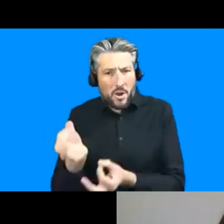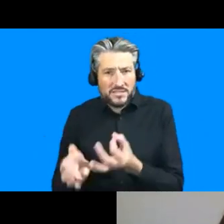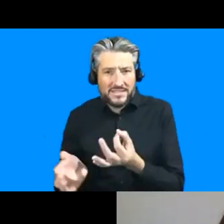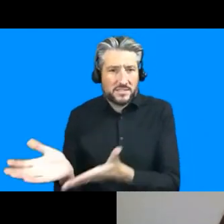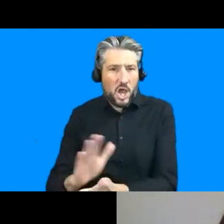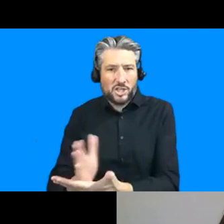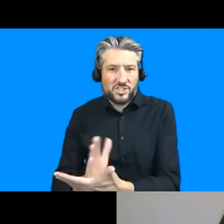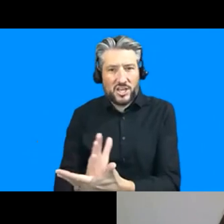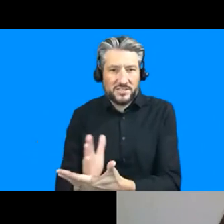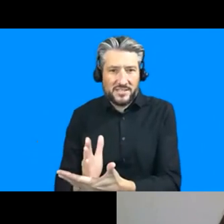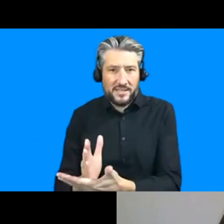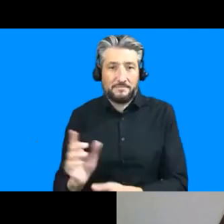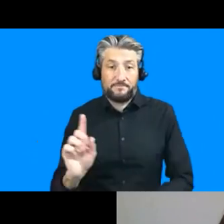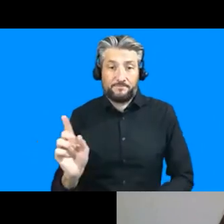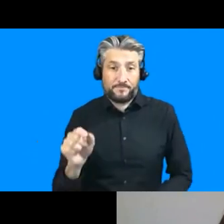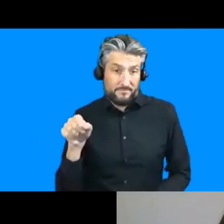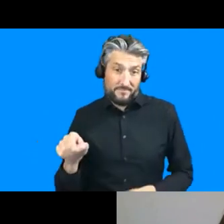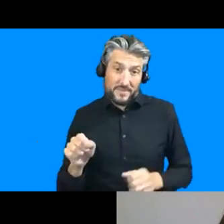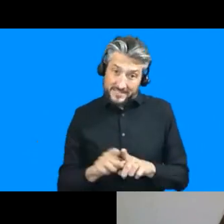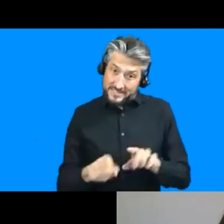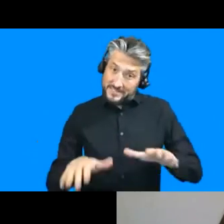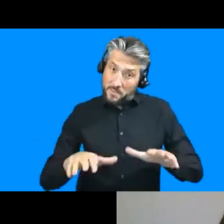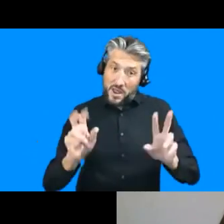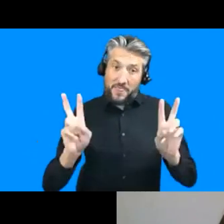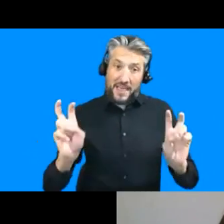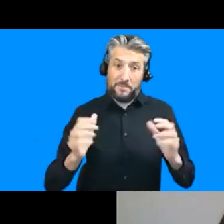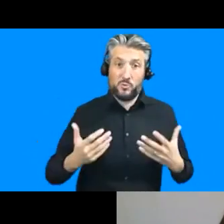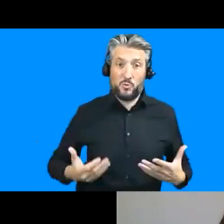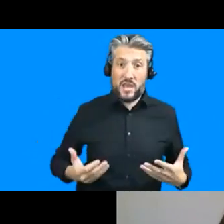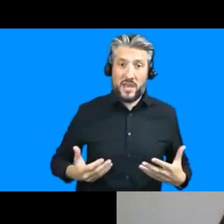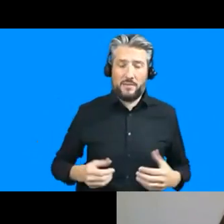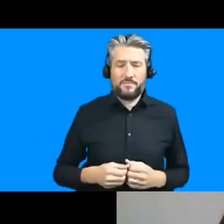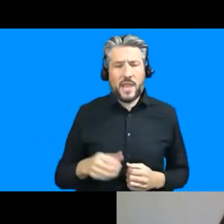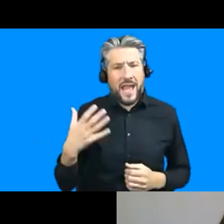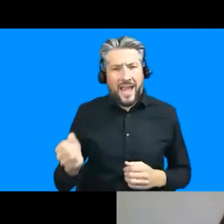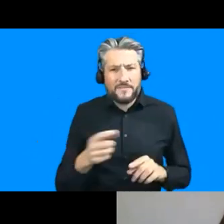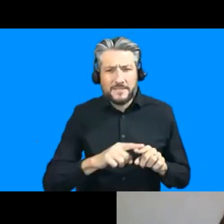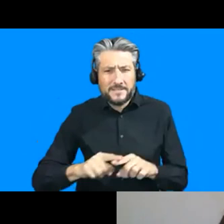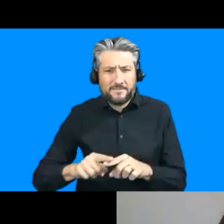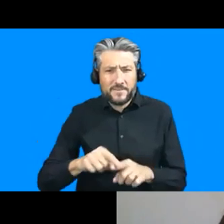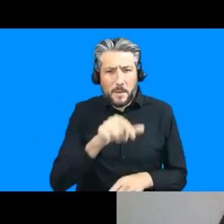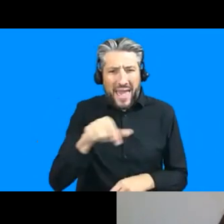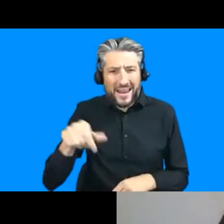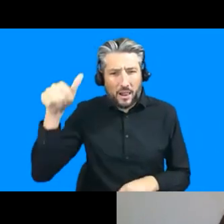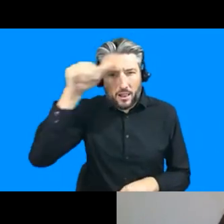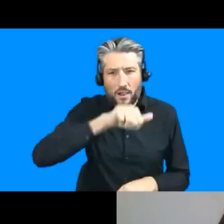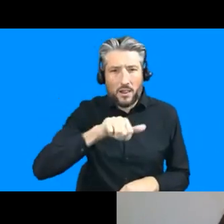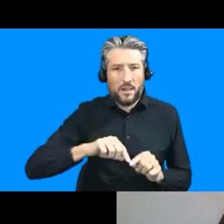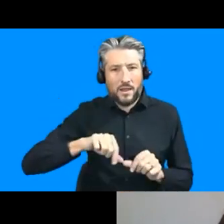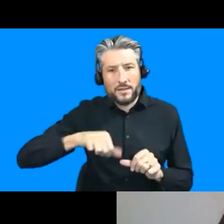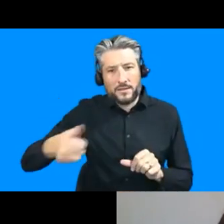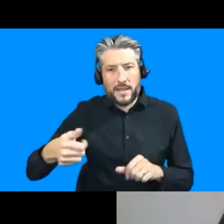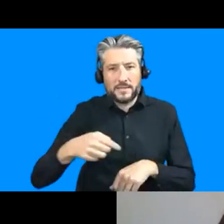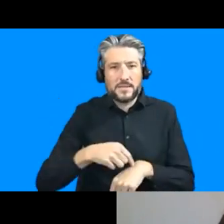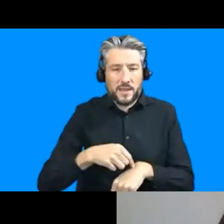emerged today as well where we'll hear from andy sterling at sprue in conversation with sobia amad kaka so thank you